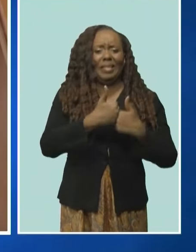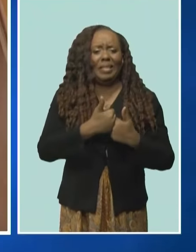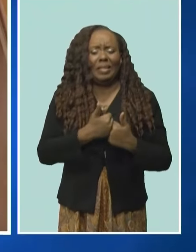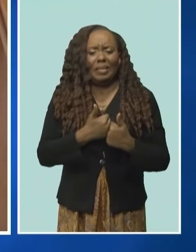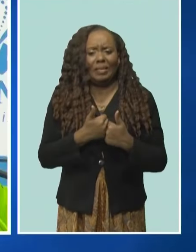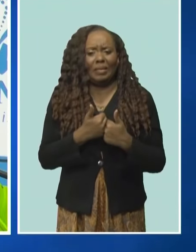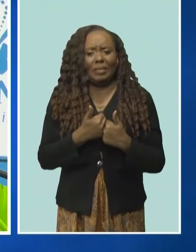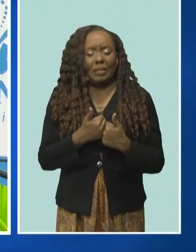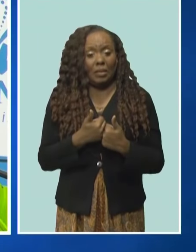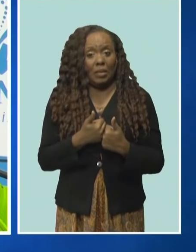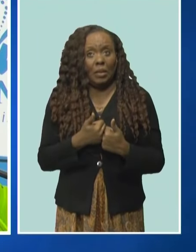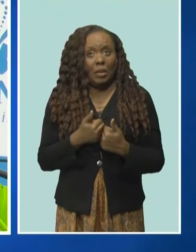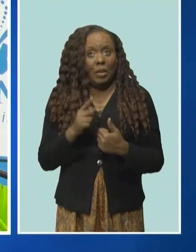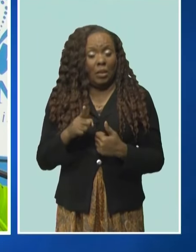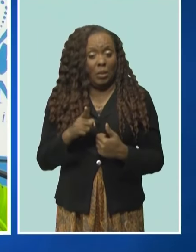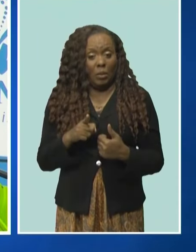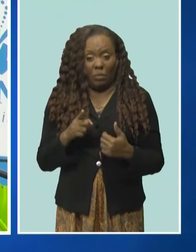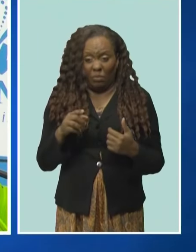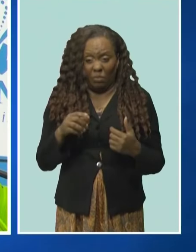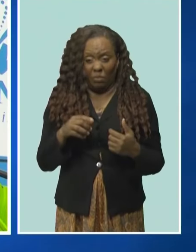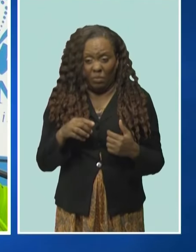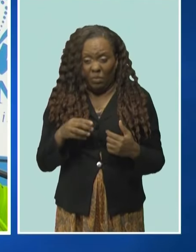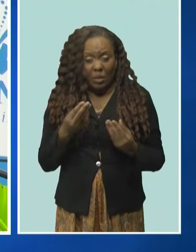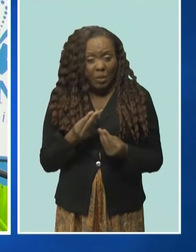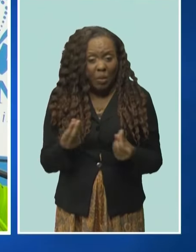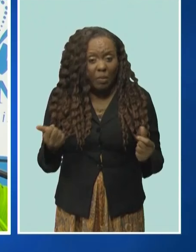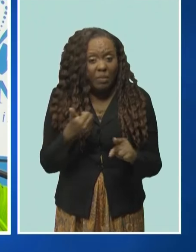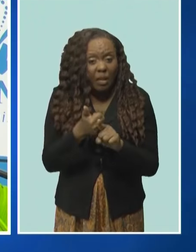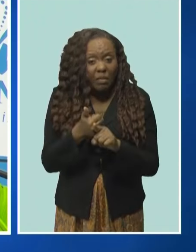it on your own, no matter how bright you are.